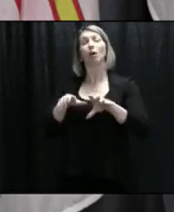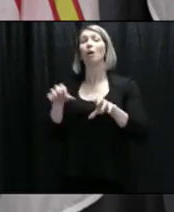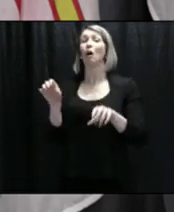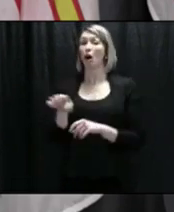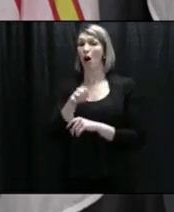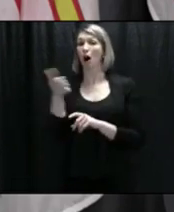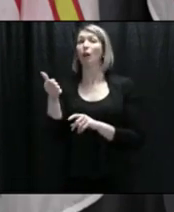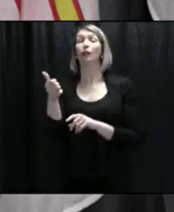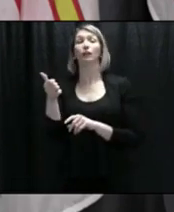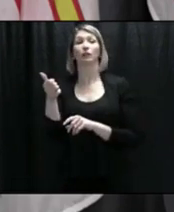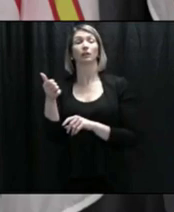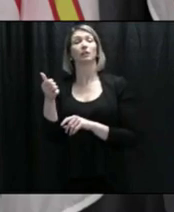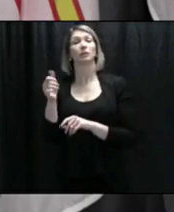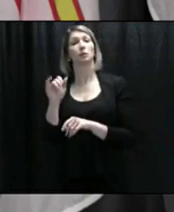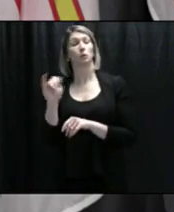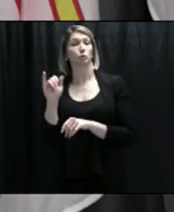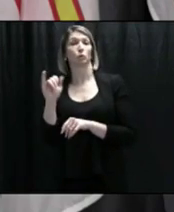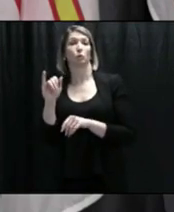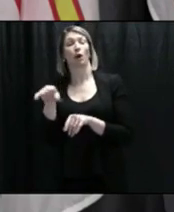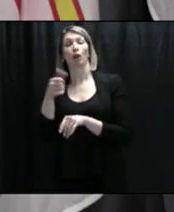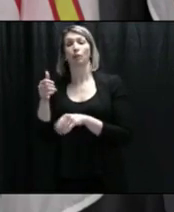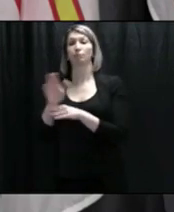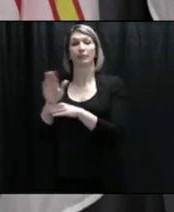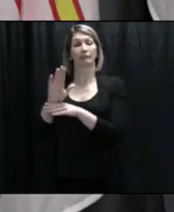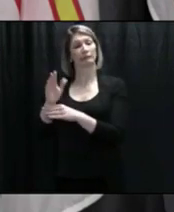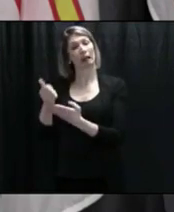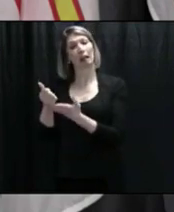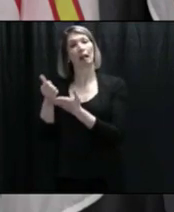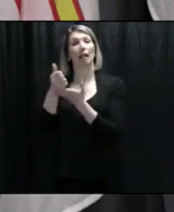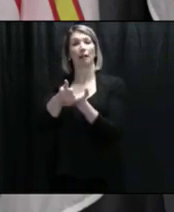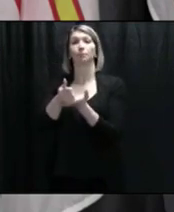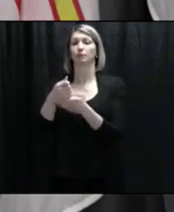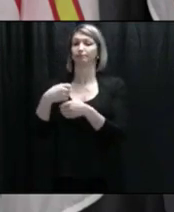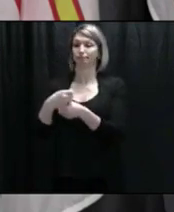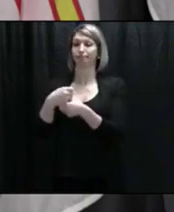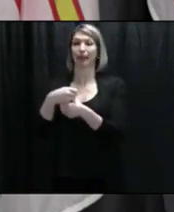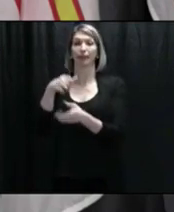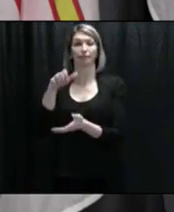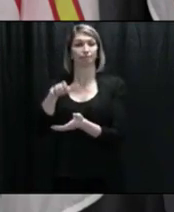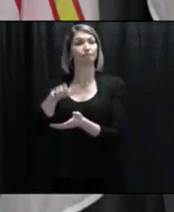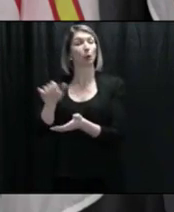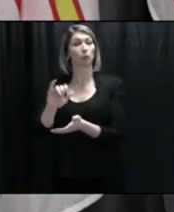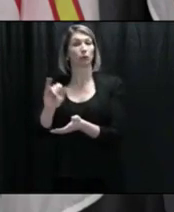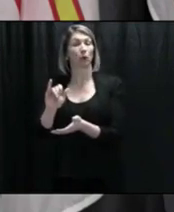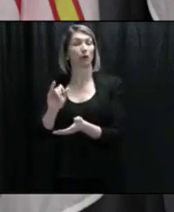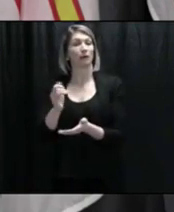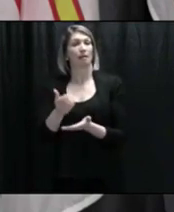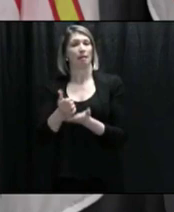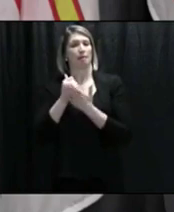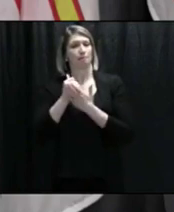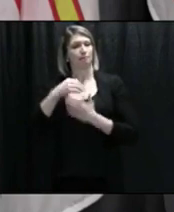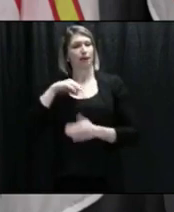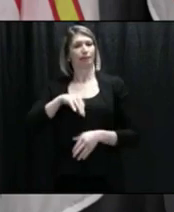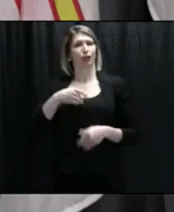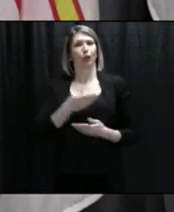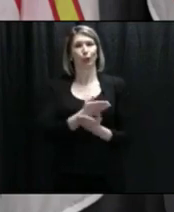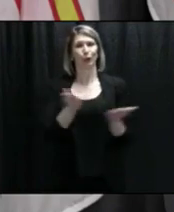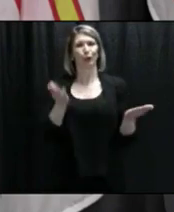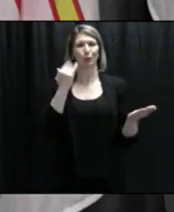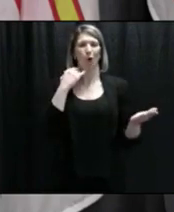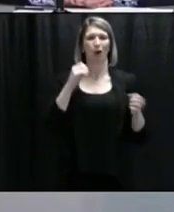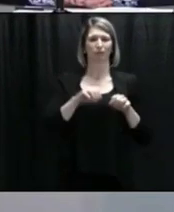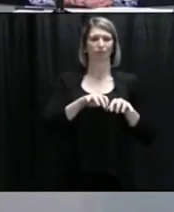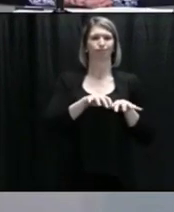other distilleries that have stepped up and made some good products to help protect and stop the spread of COVID. In actual fact, we've had some